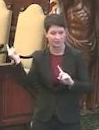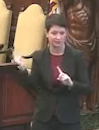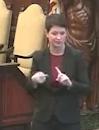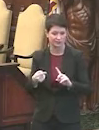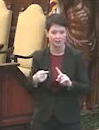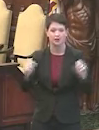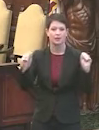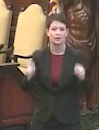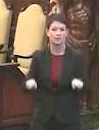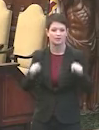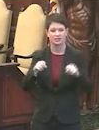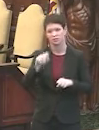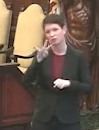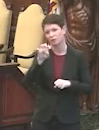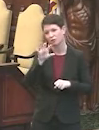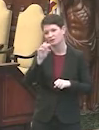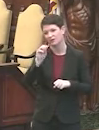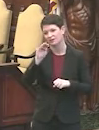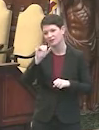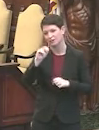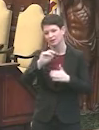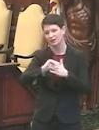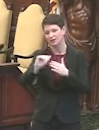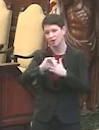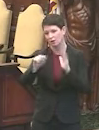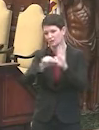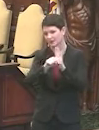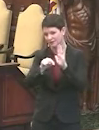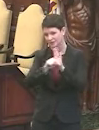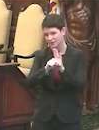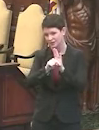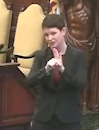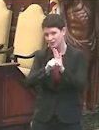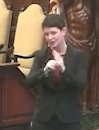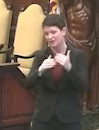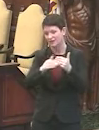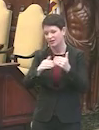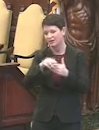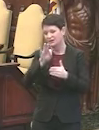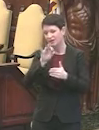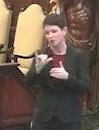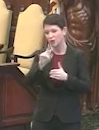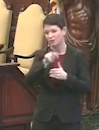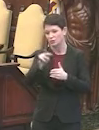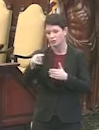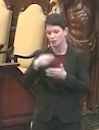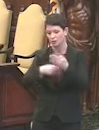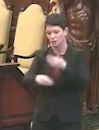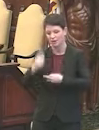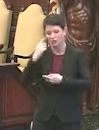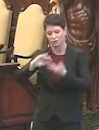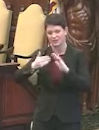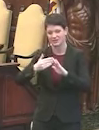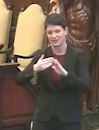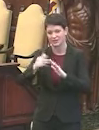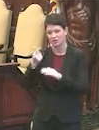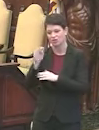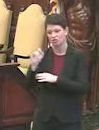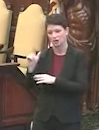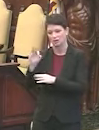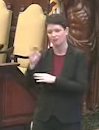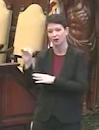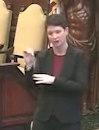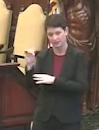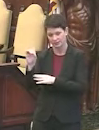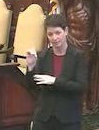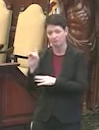a potential $450 million deficit in the upcoming FY 22 budget for the city's general fund. Uh,